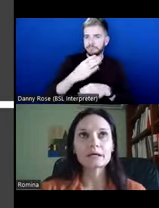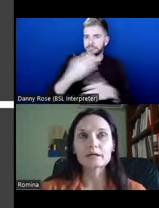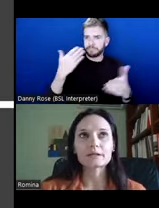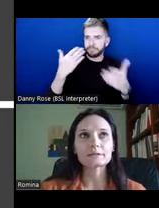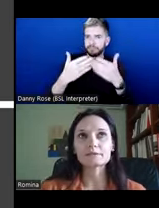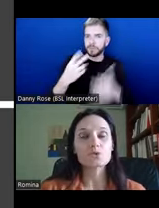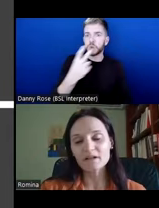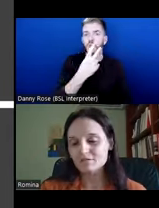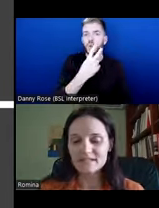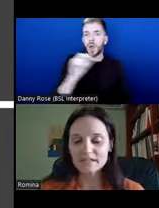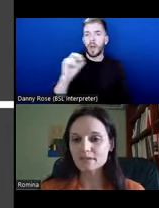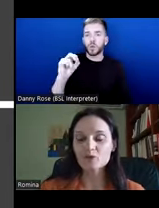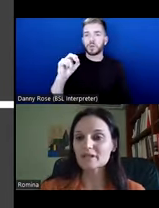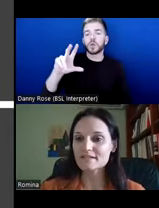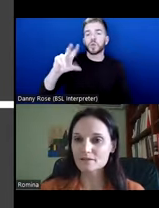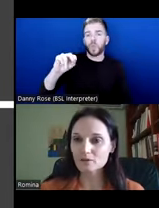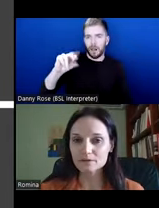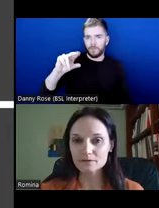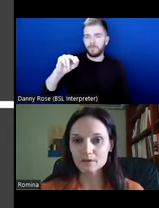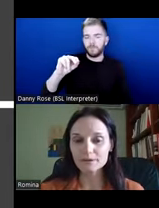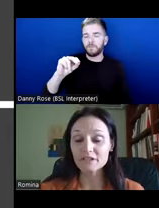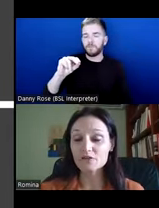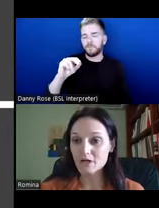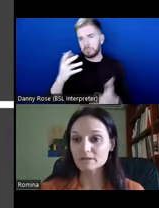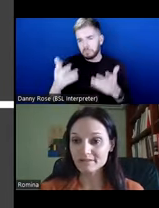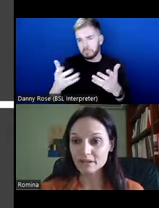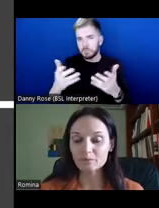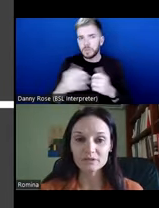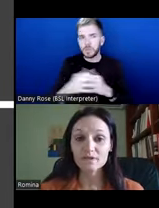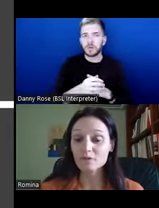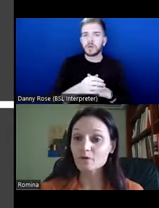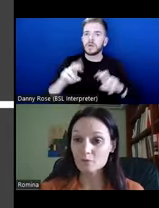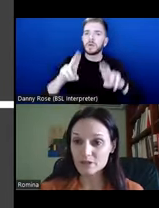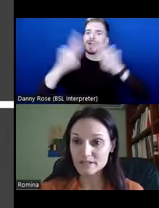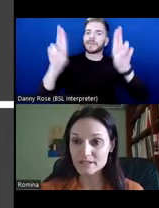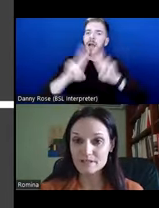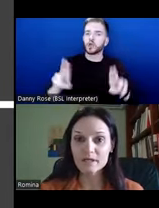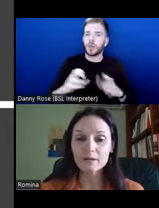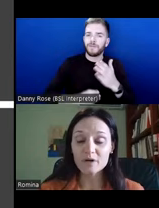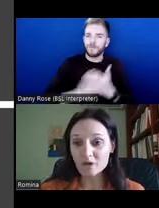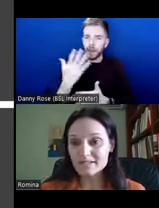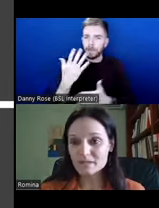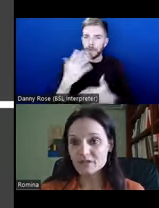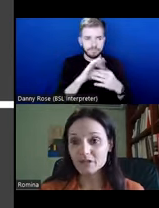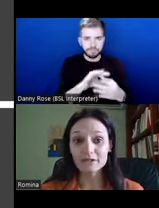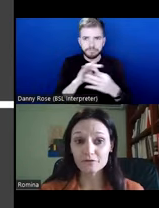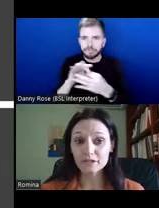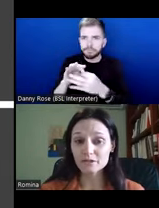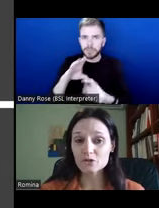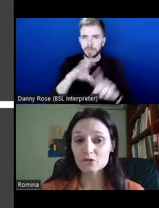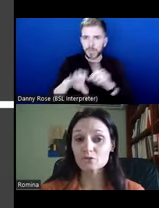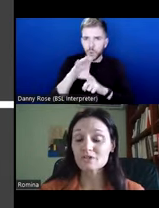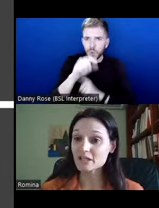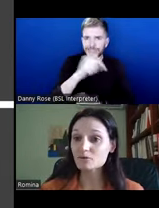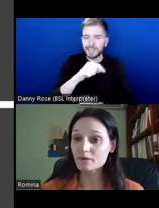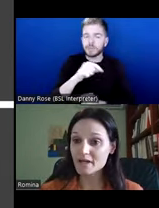I'd say more or less on international development, working with communities, primarily in sub-Saharan Africa